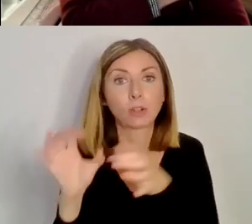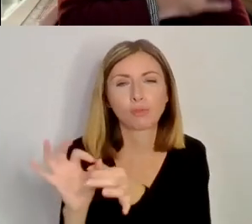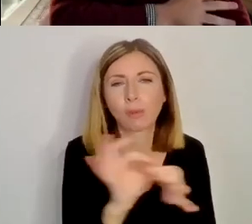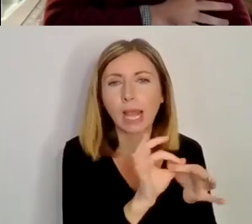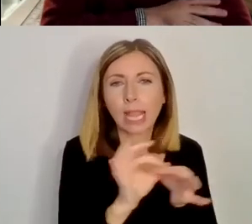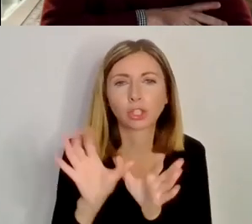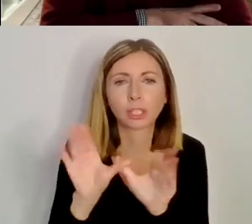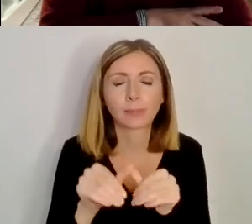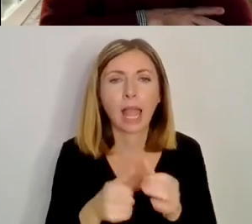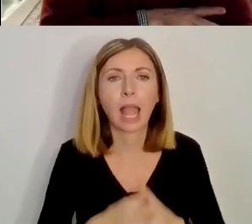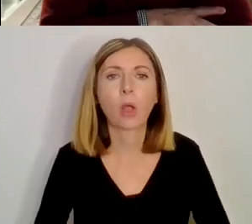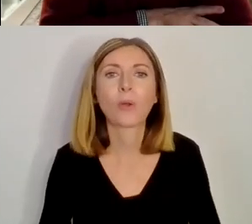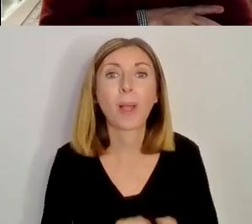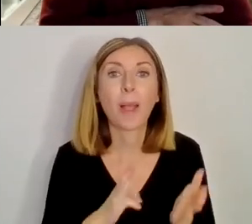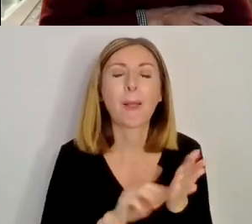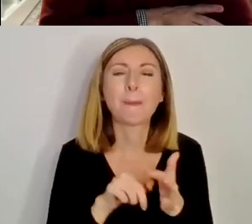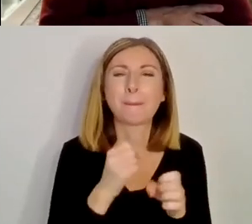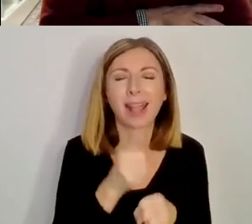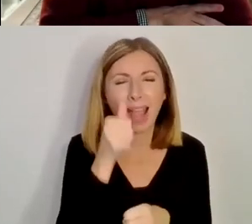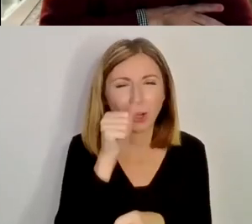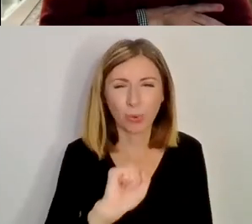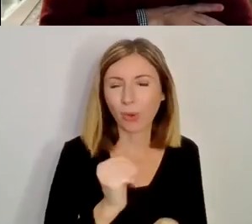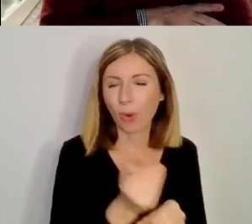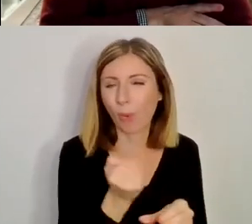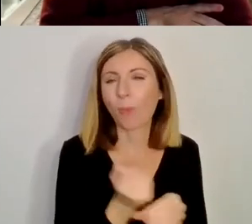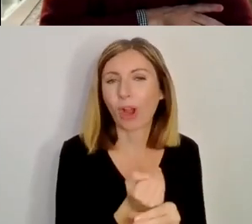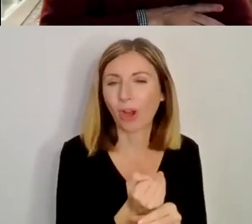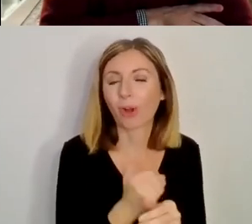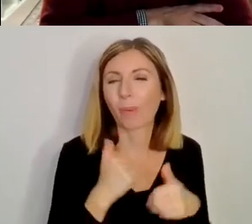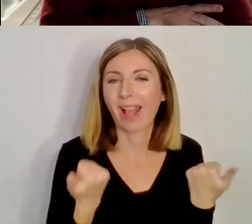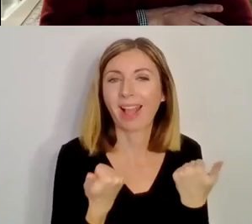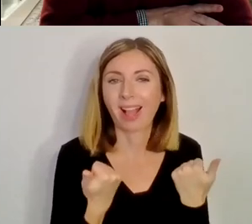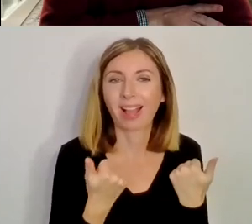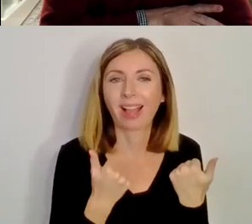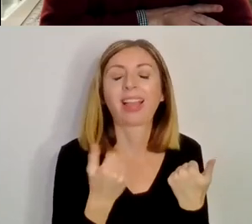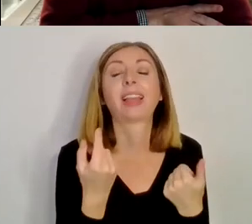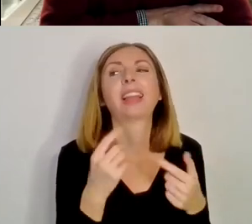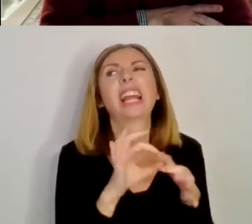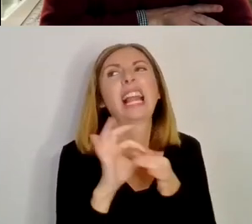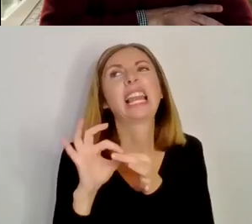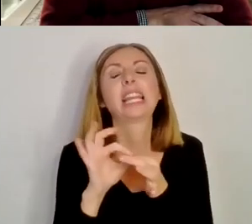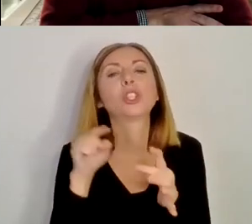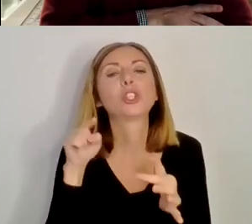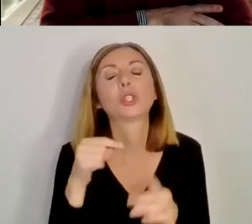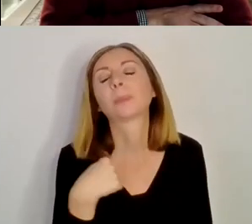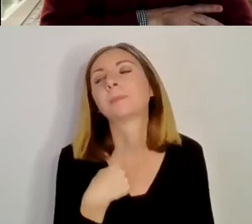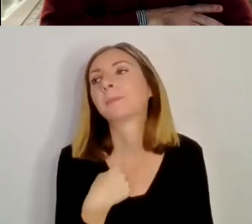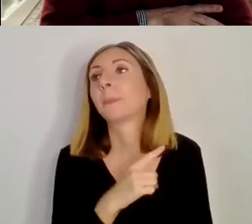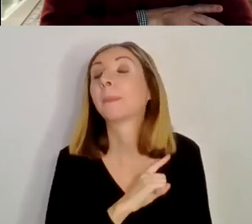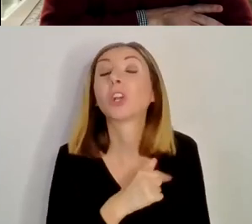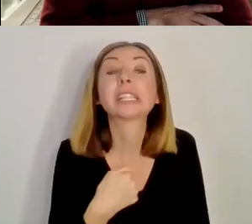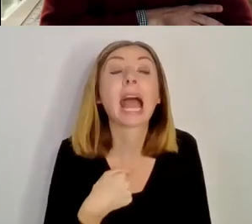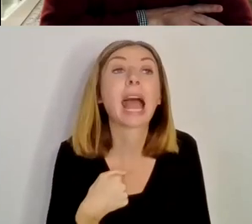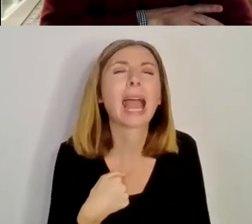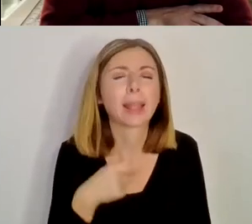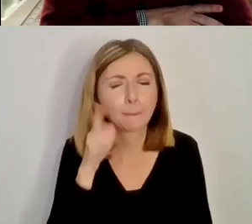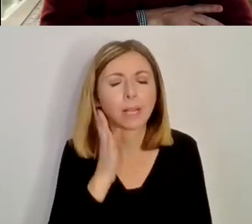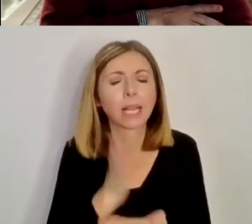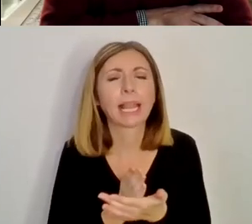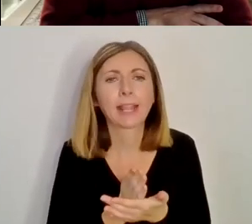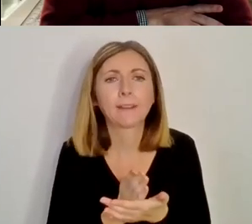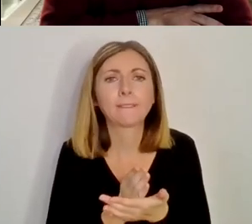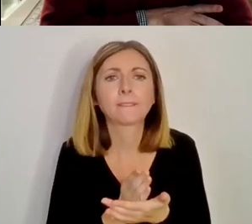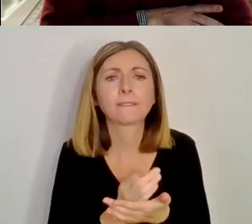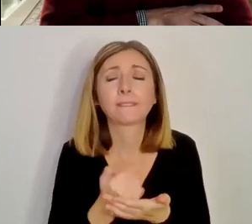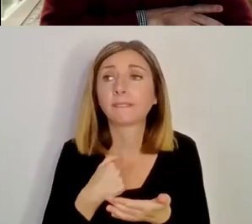work, I'm very familiar with it. And, you know, and, you know, what in the context of, because I, I, I believe that